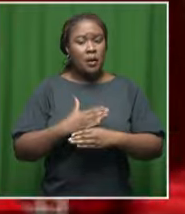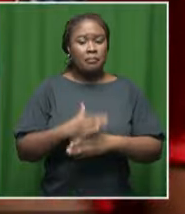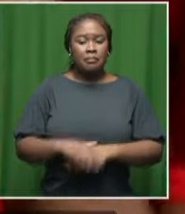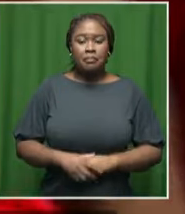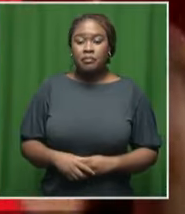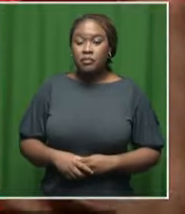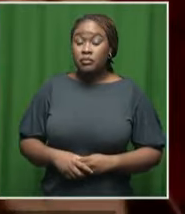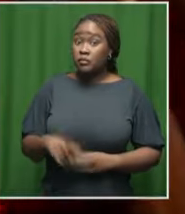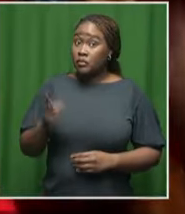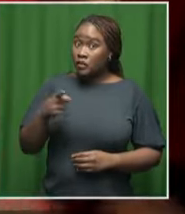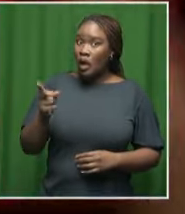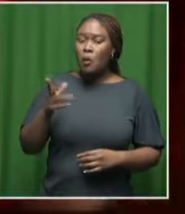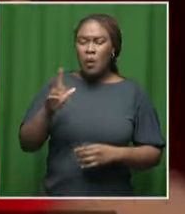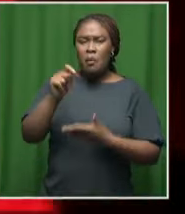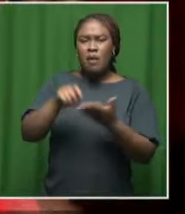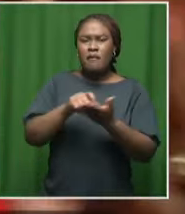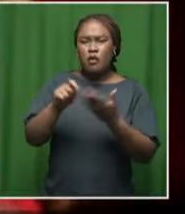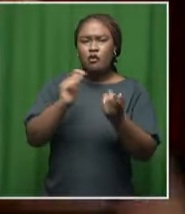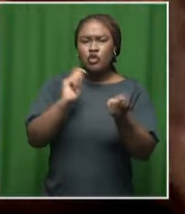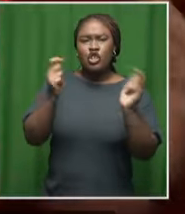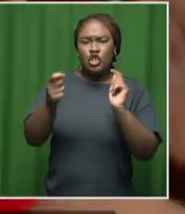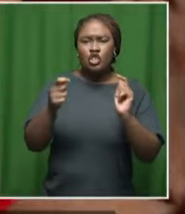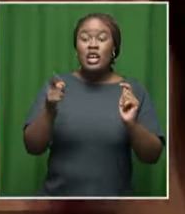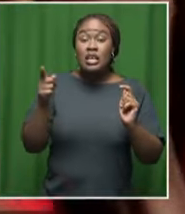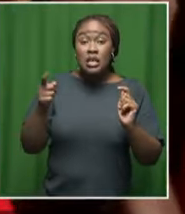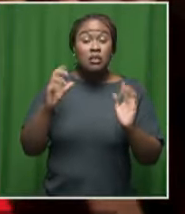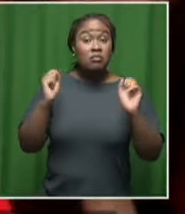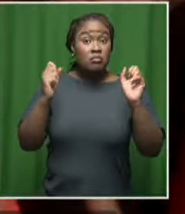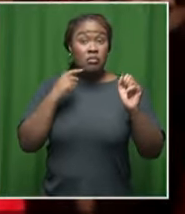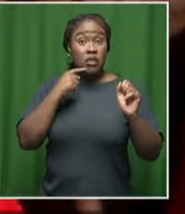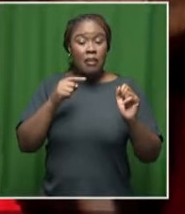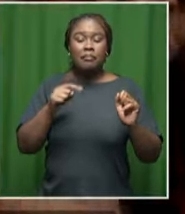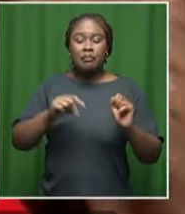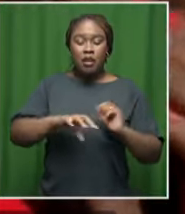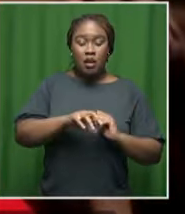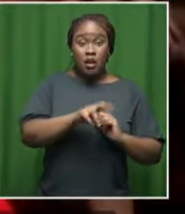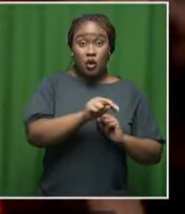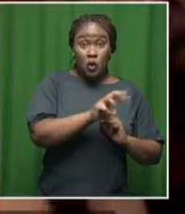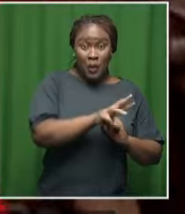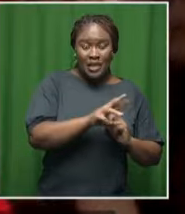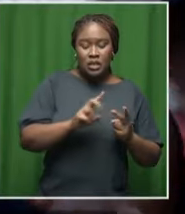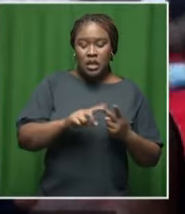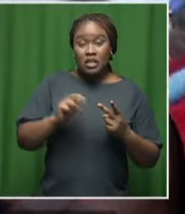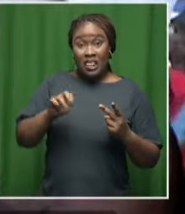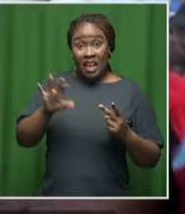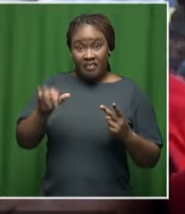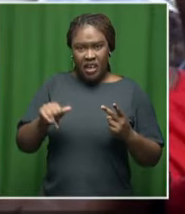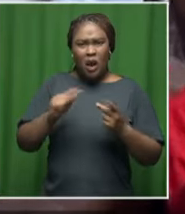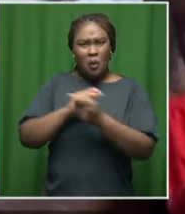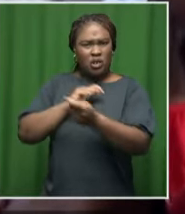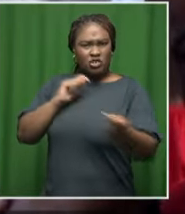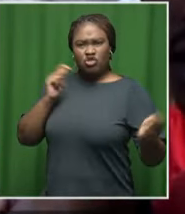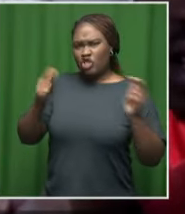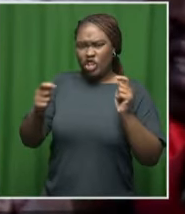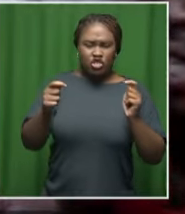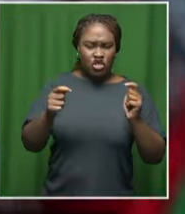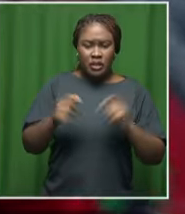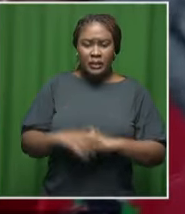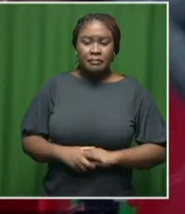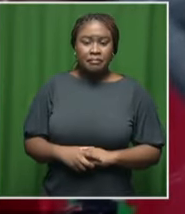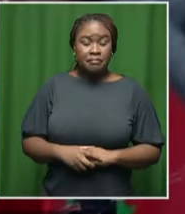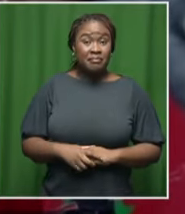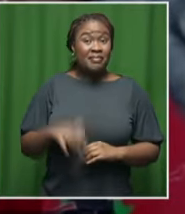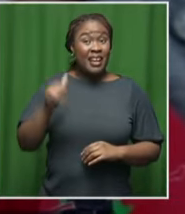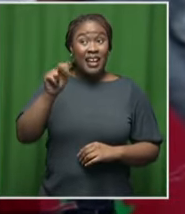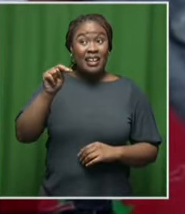speech? He is saying that the province, the county will never be the same again. Our government has